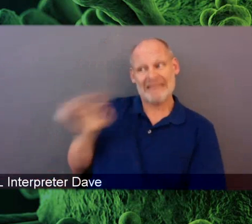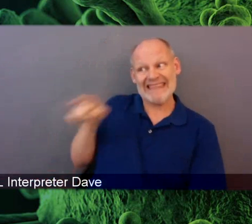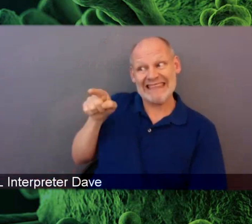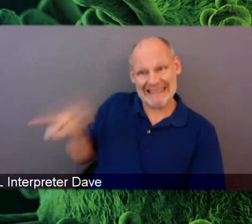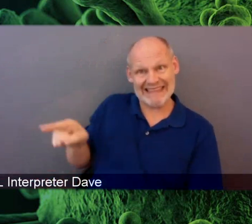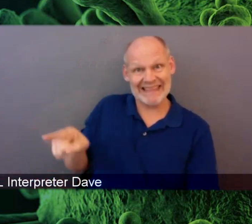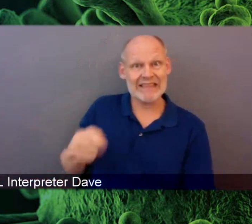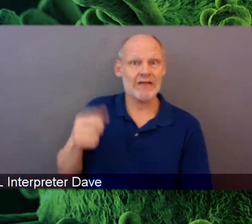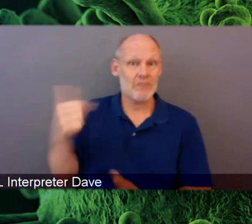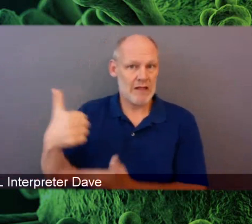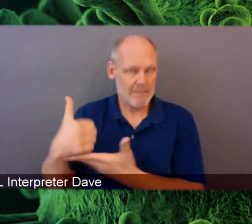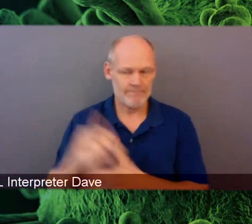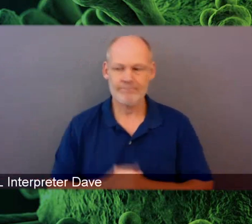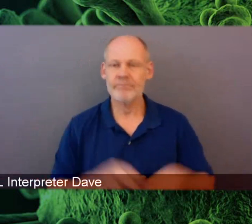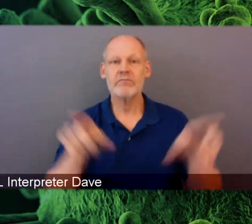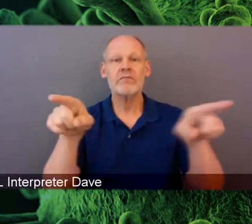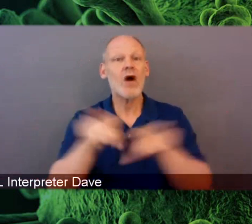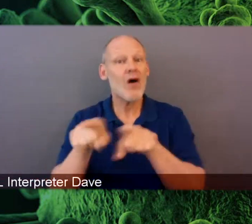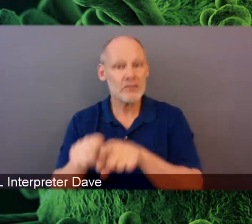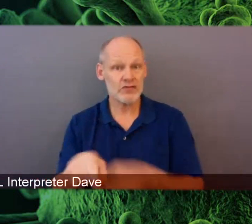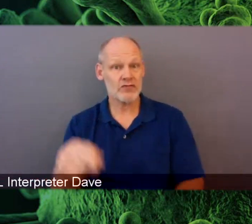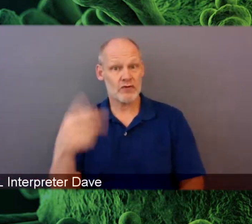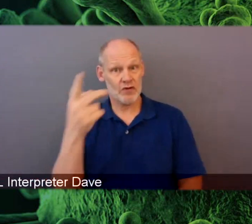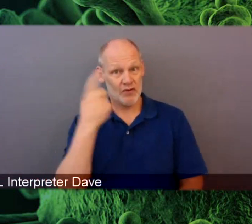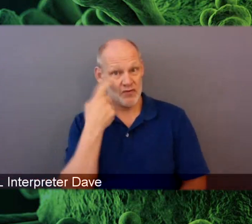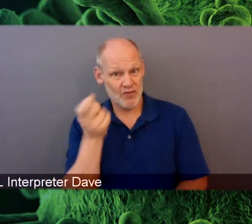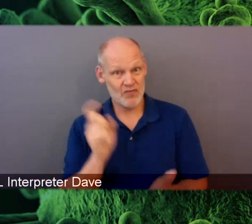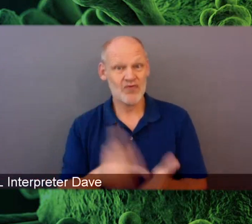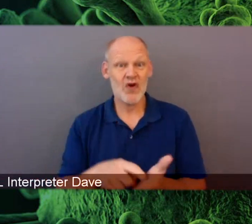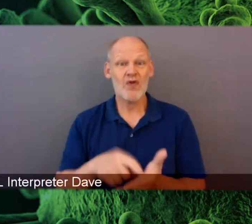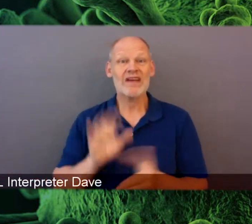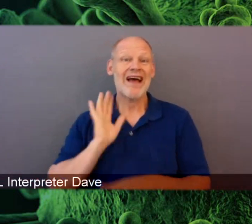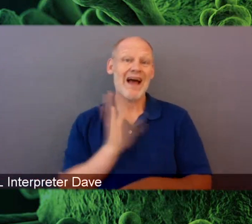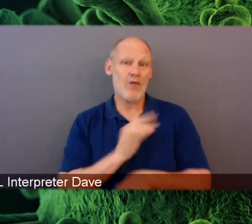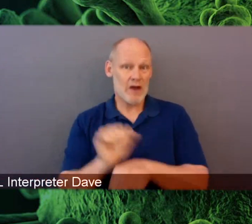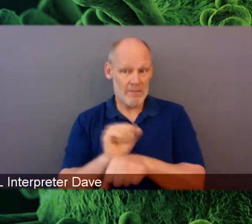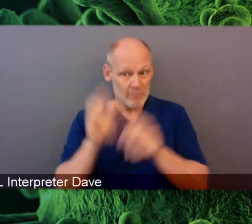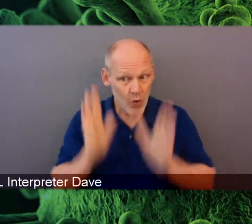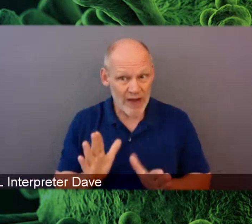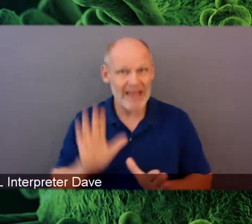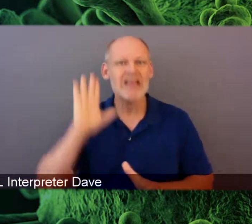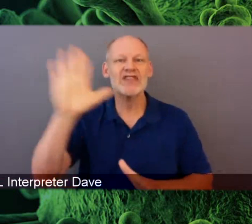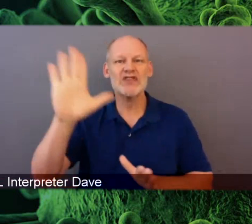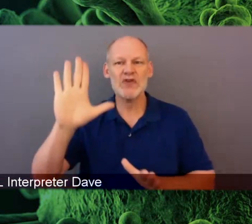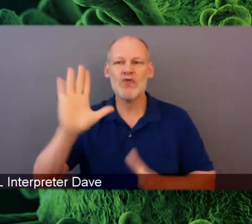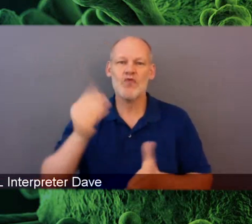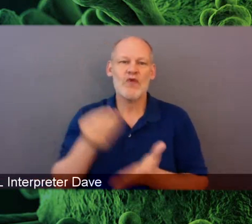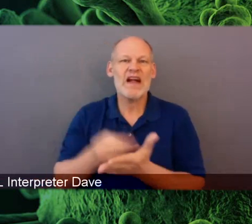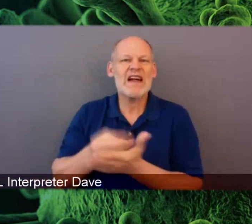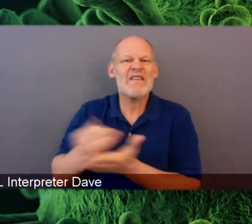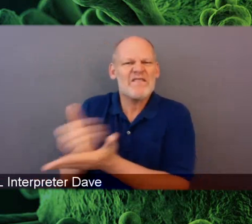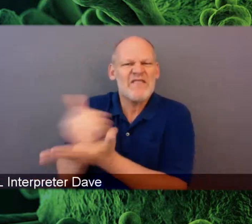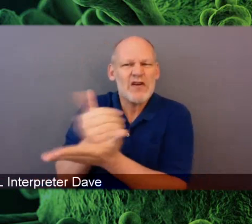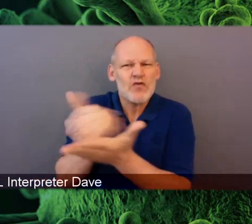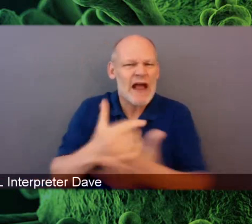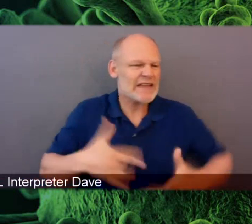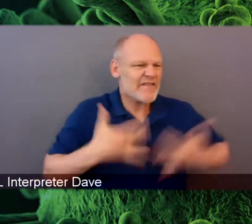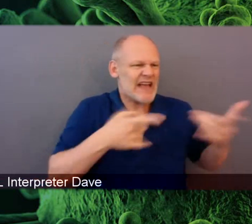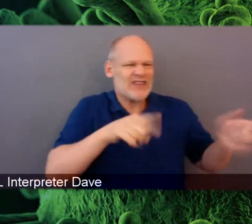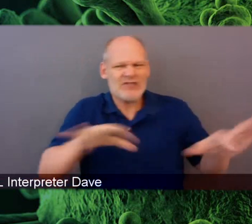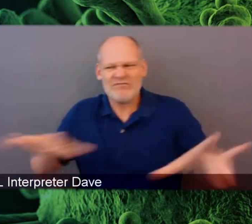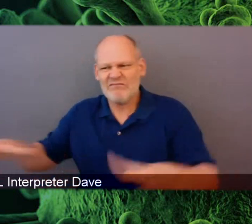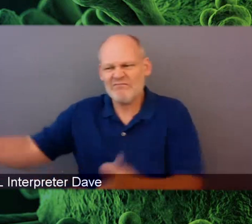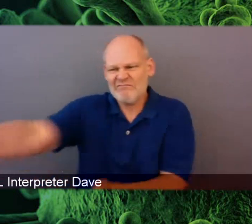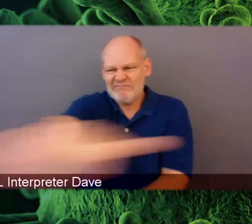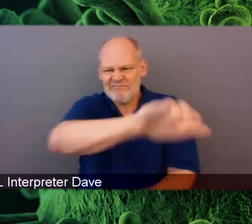Also, UMC employees help fundraise for the Fred Hutch and sponsor events like this throughout the year. So thank you so much for all you do to